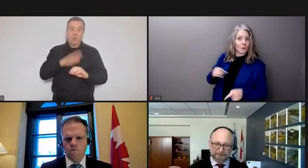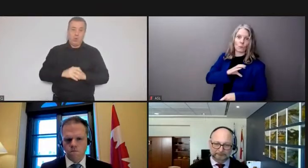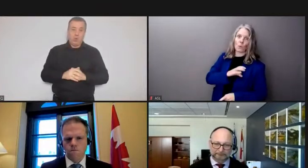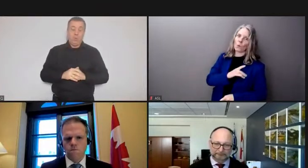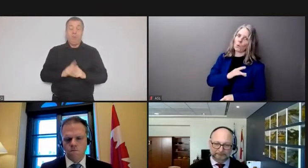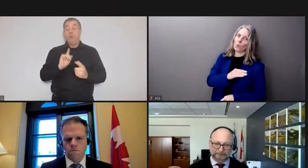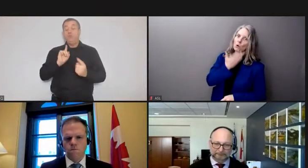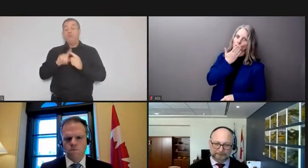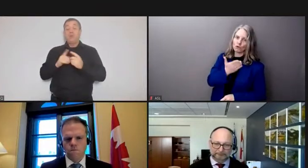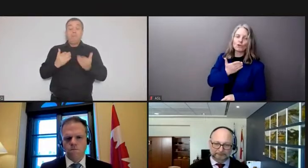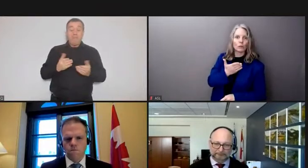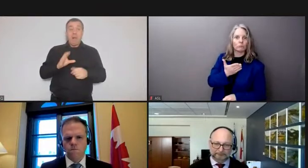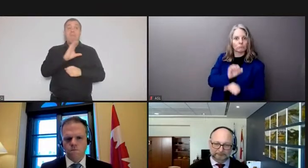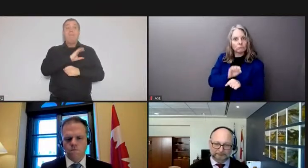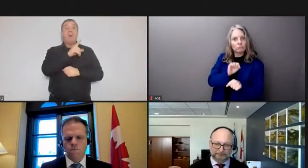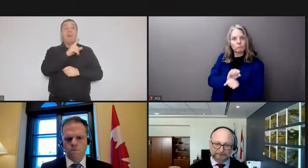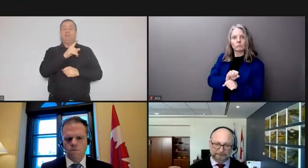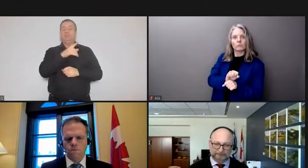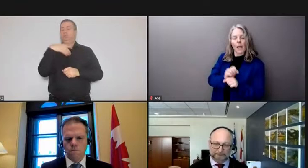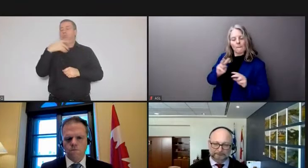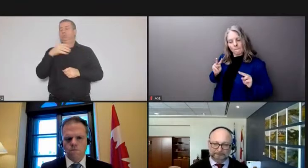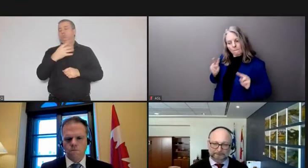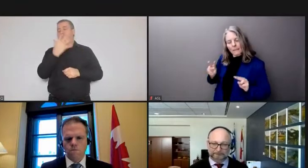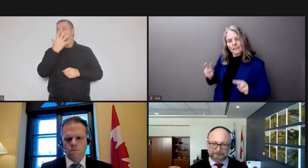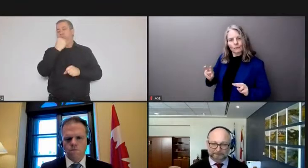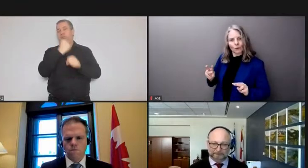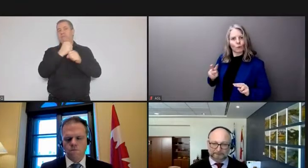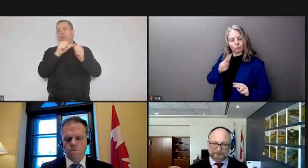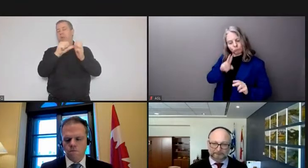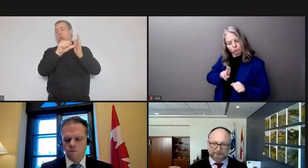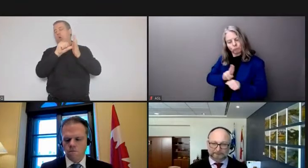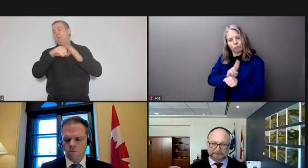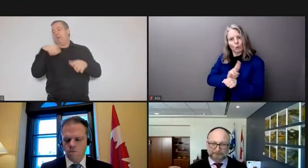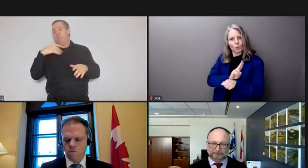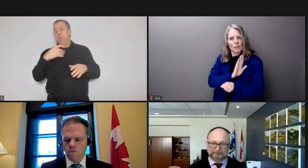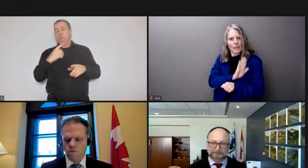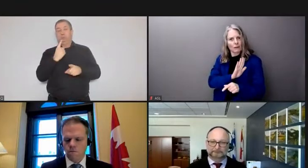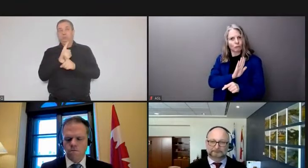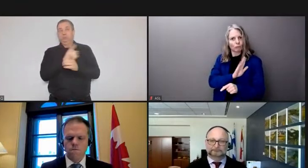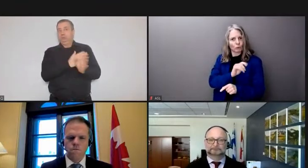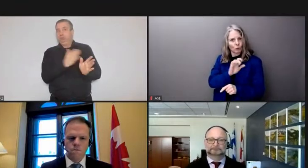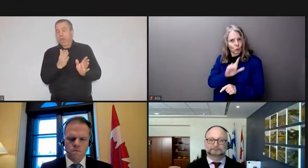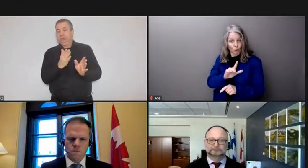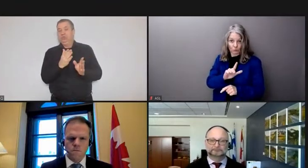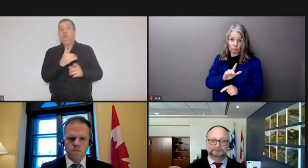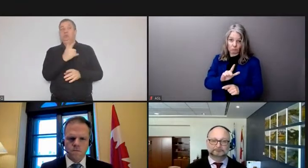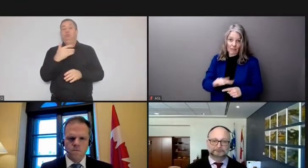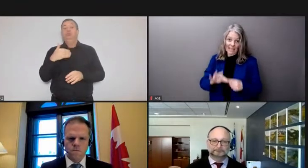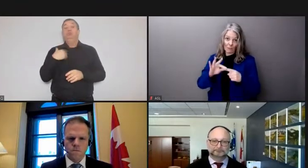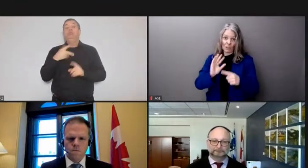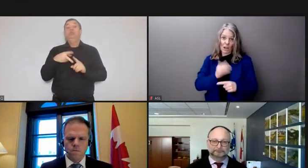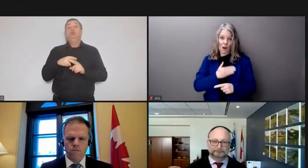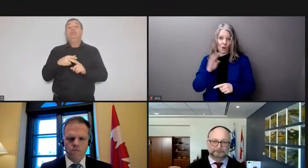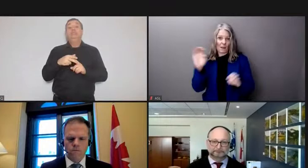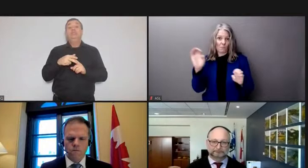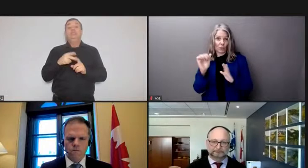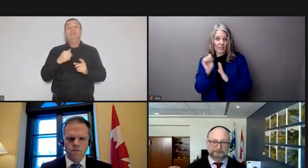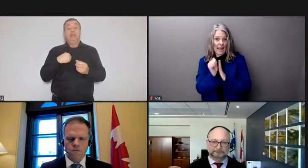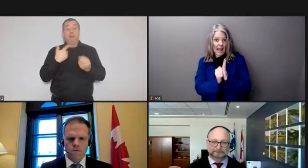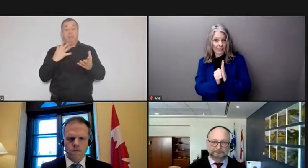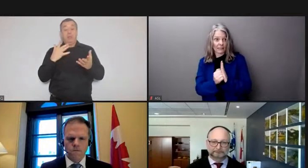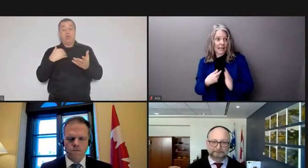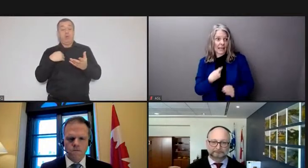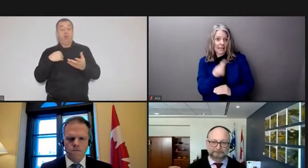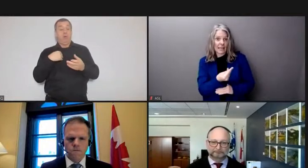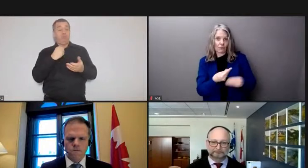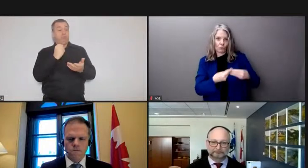effective job at using the tools that we have given them including under the Emergencies Act. And the reason why I